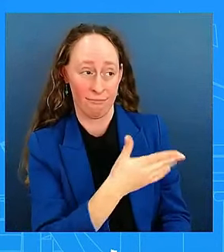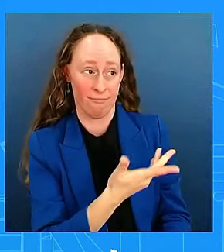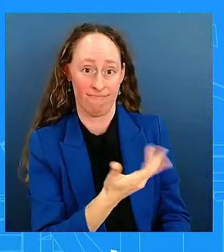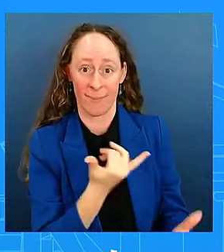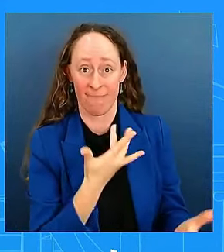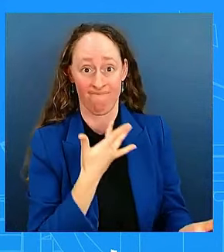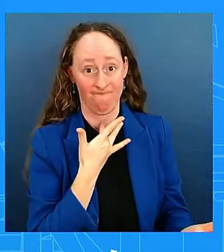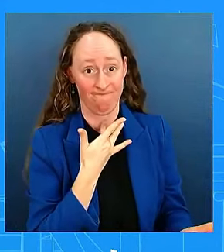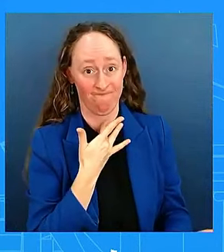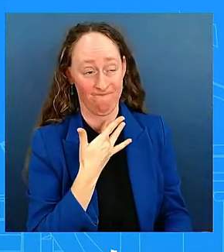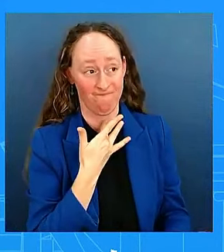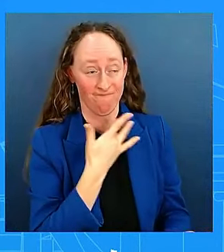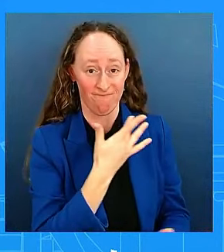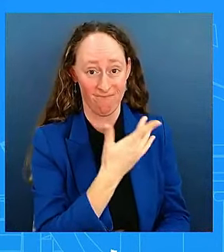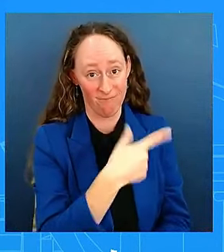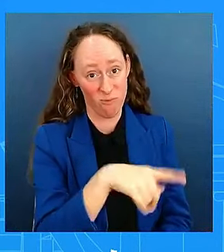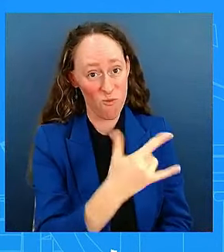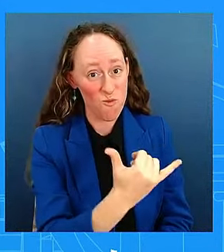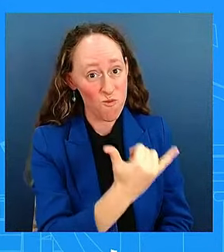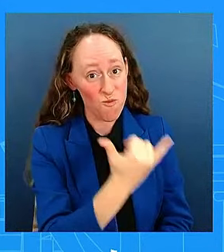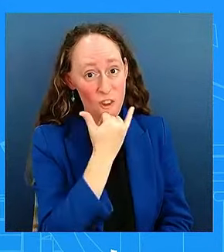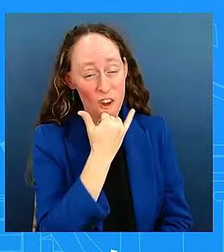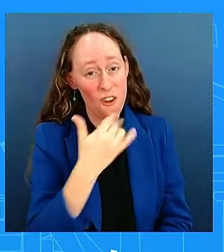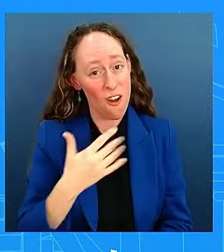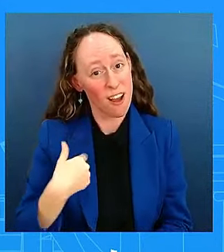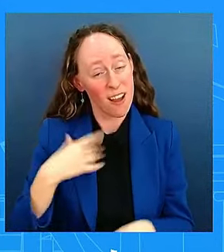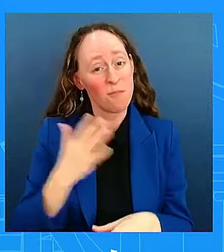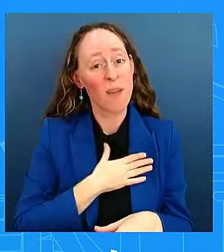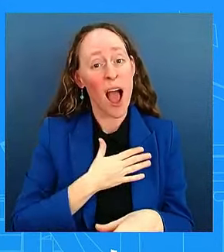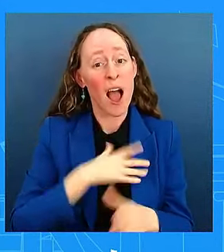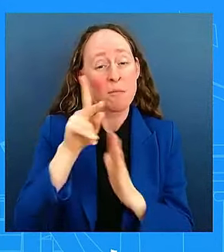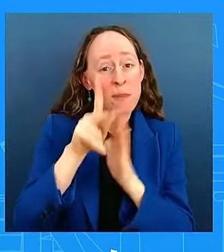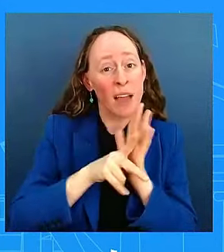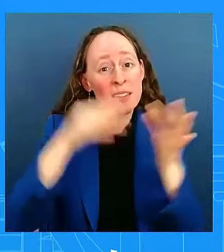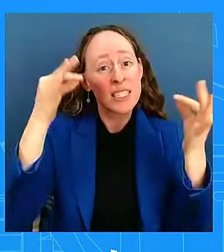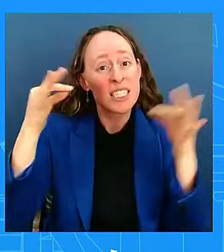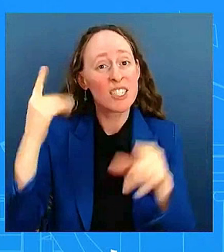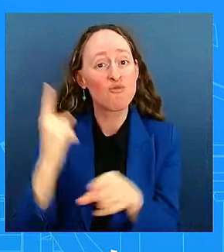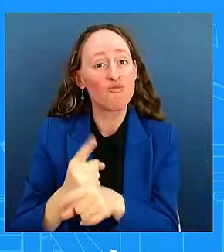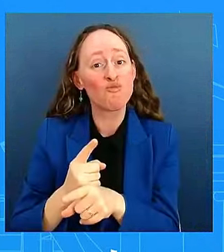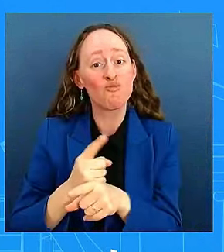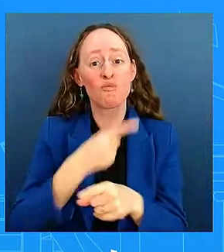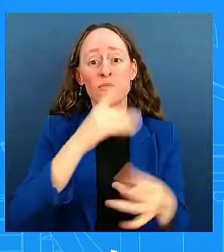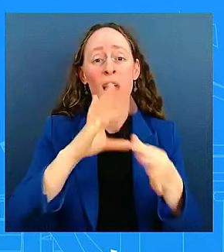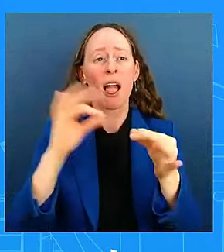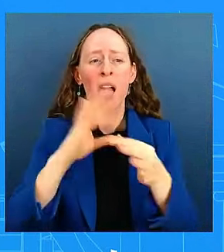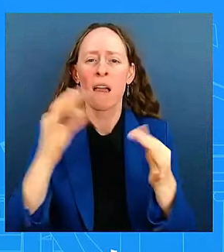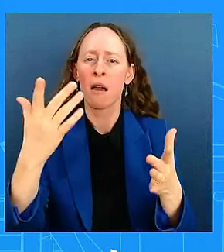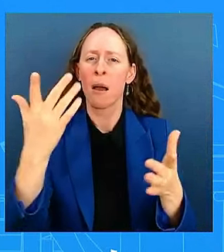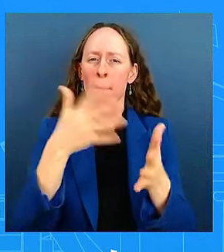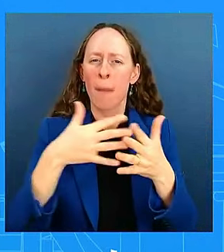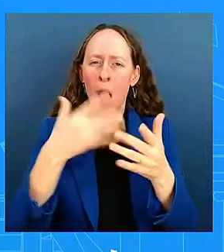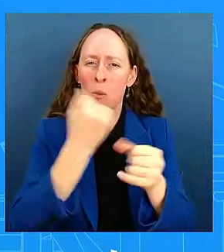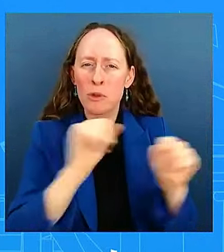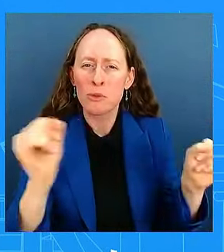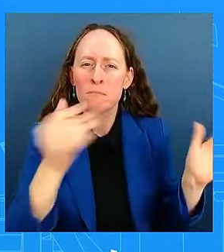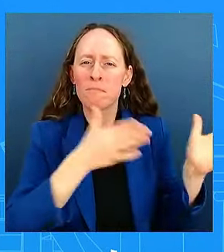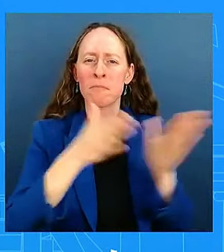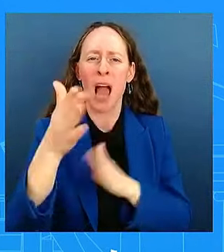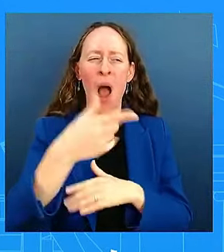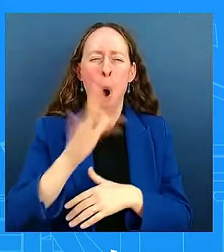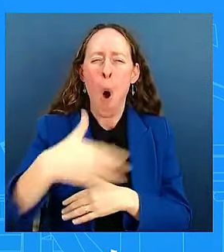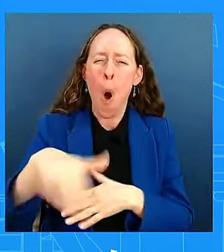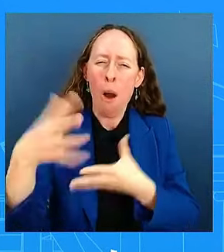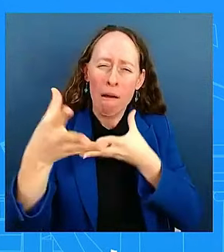we — we were told our American rescue plan was too big and it would crowd out private investment. We've proved them